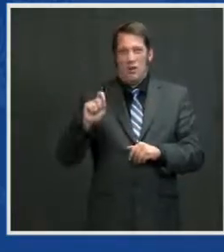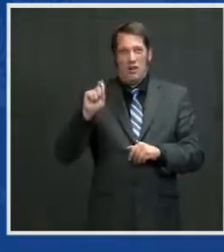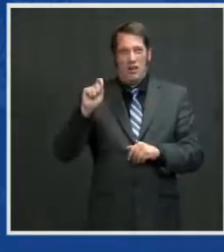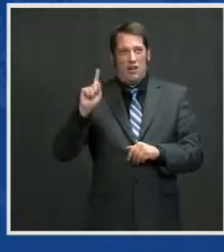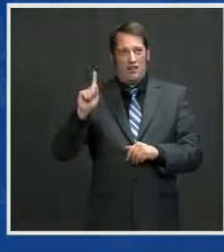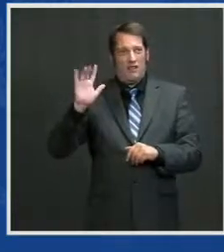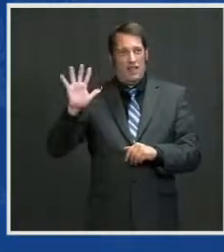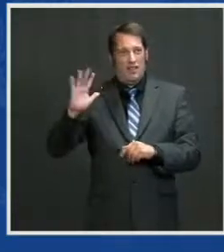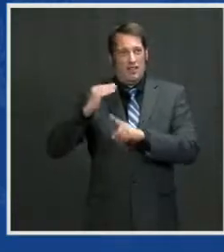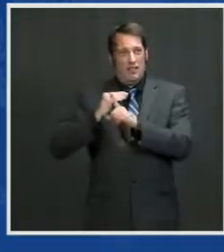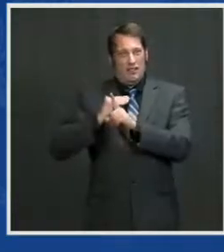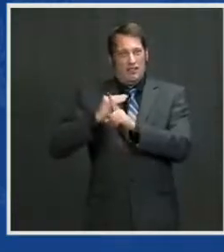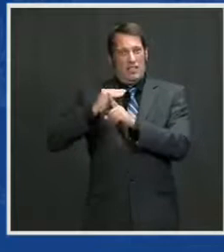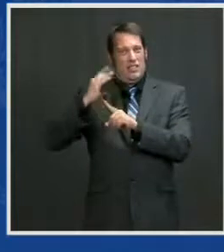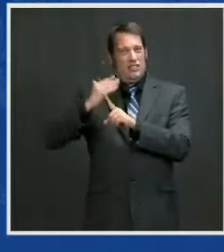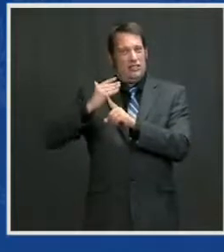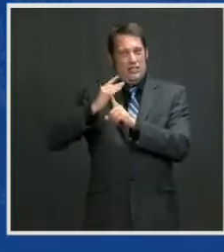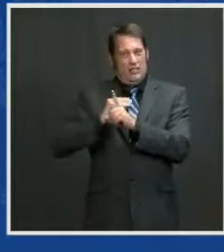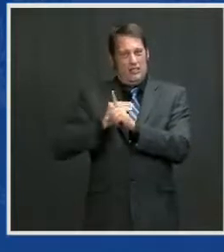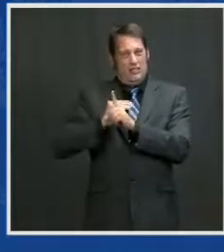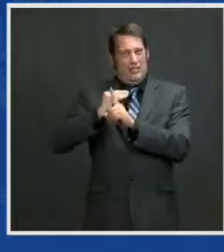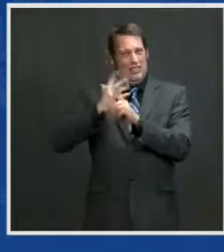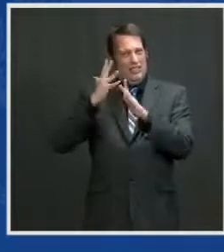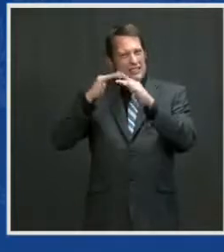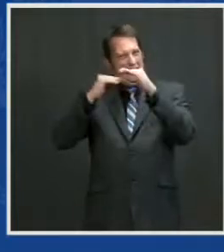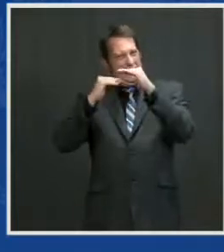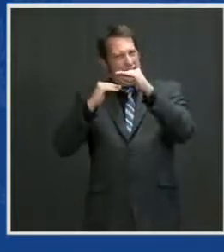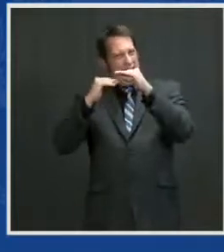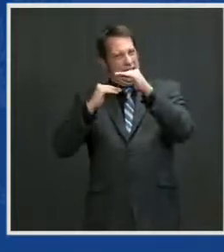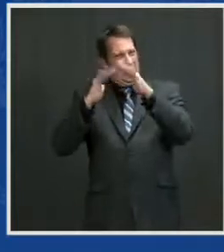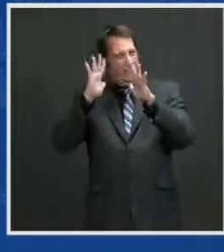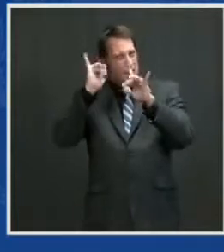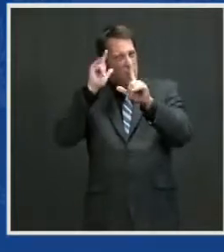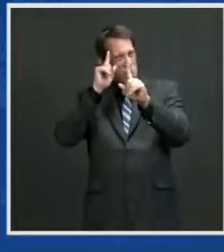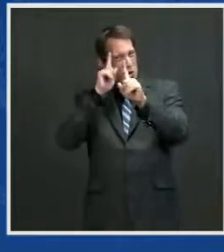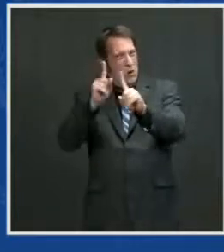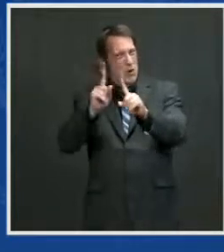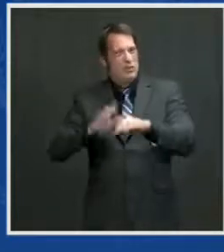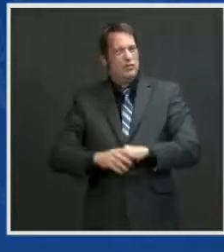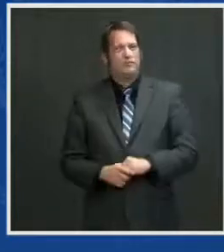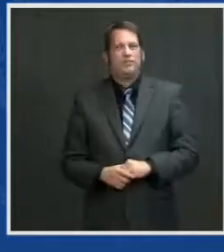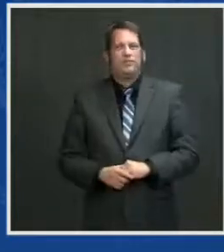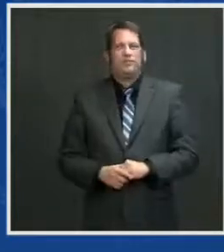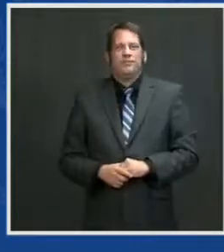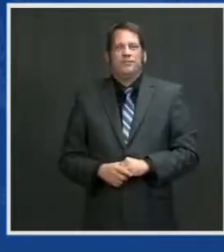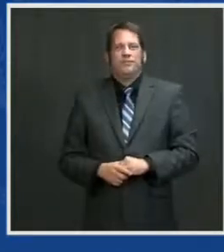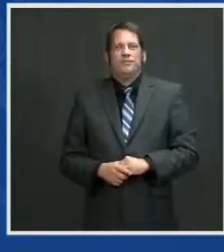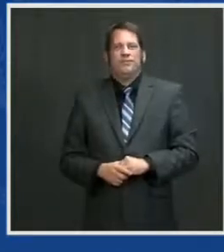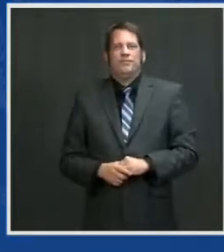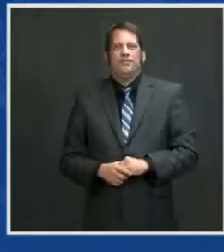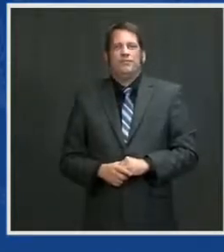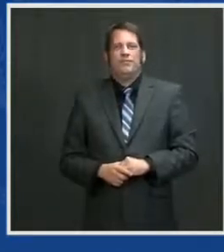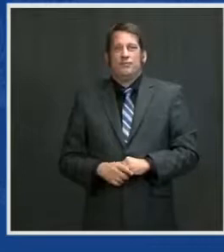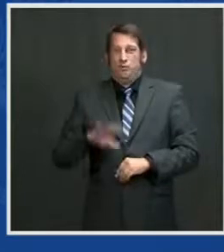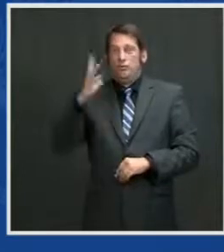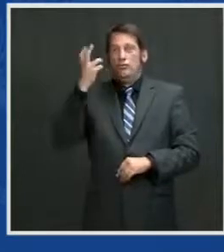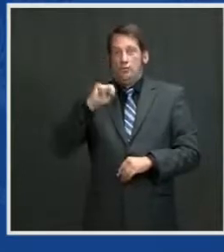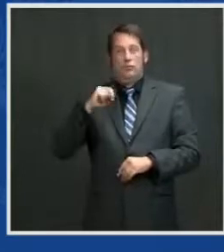You know, when I went over in the tank in the Pentagon when I first was elected Vice President with President Obama,